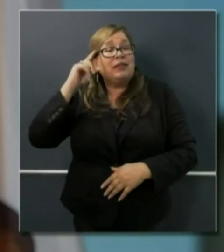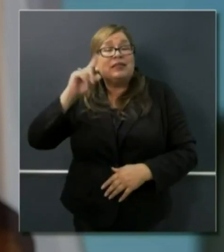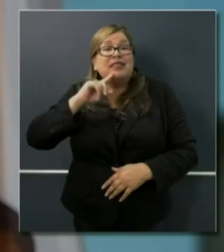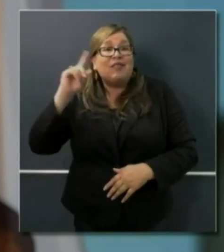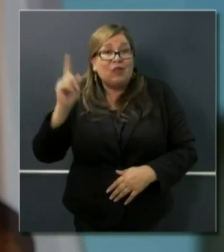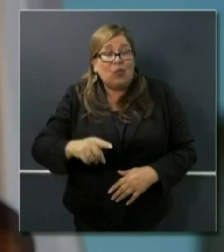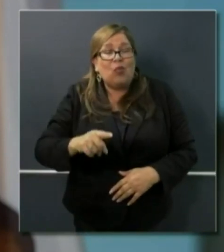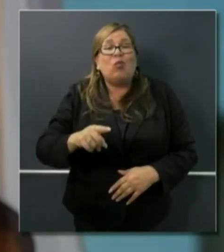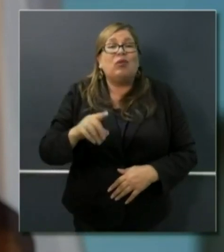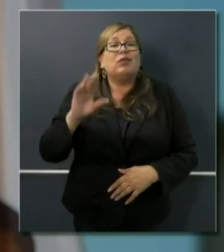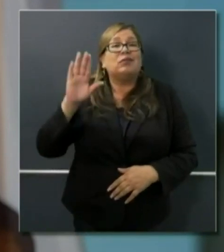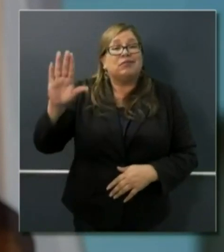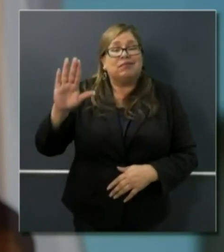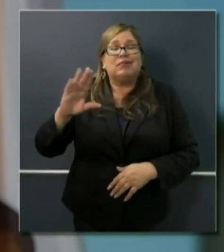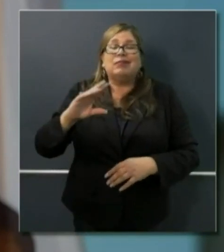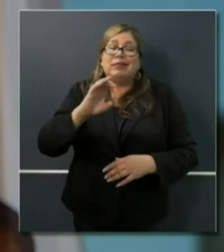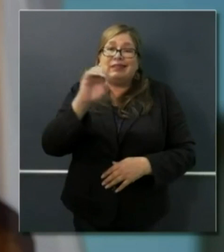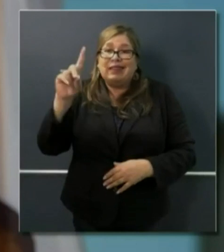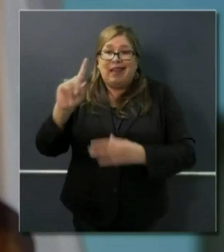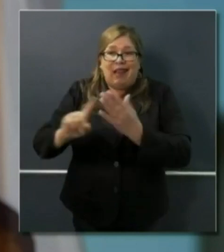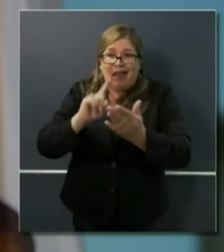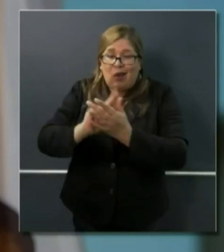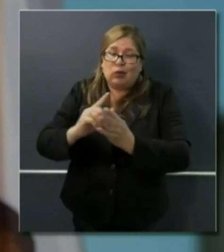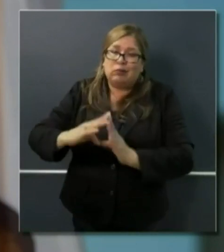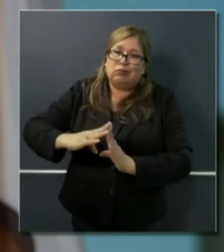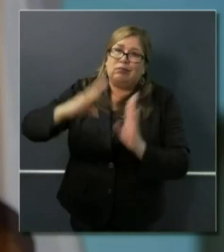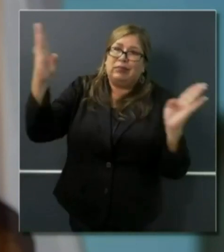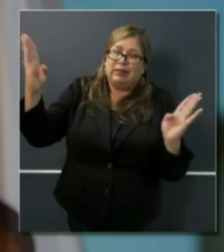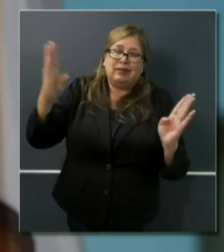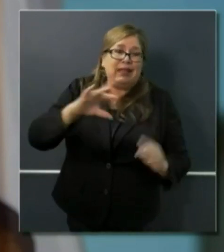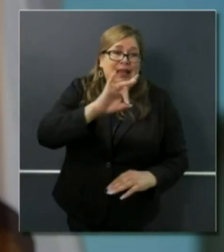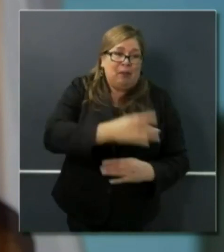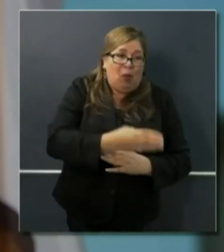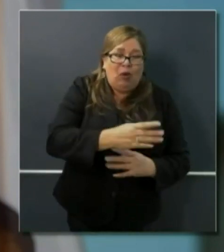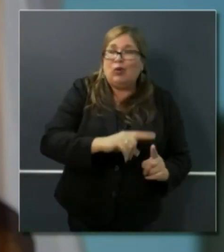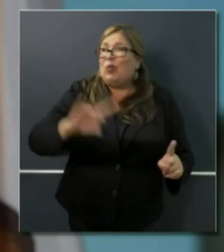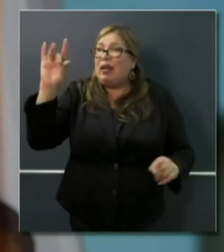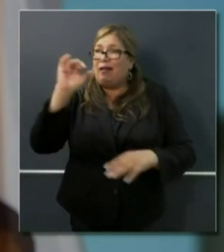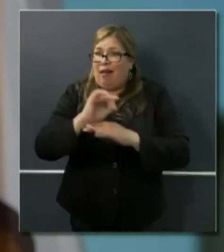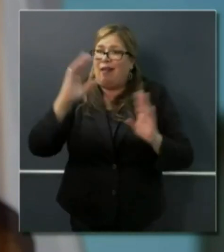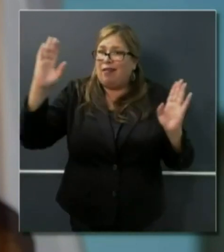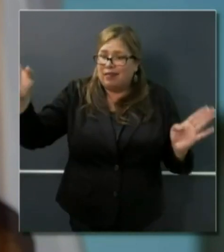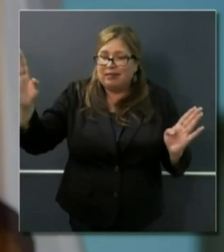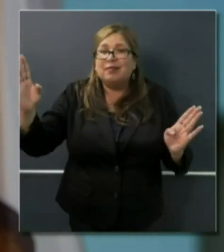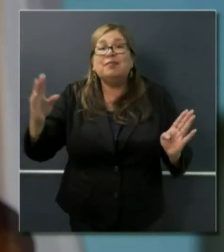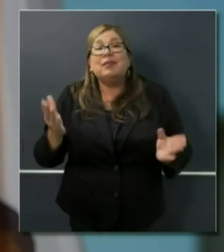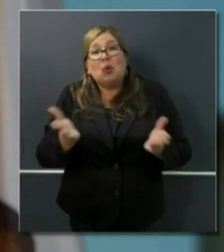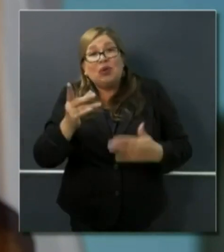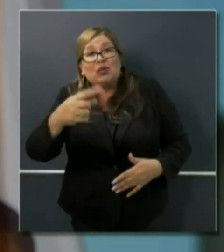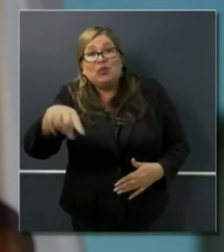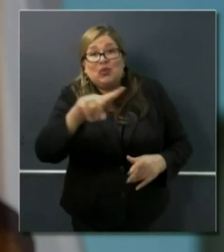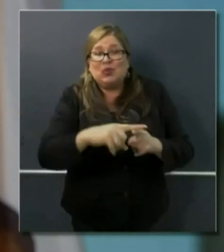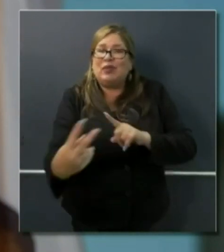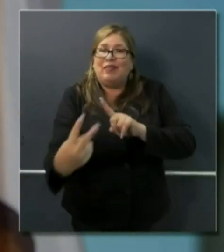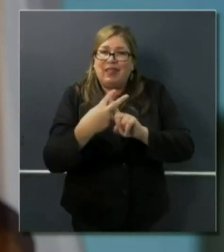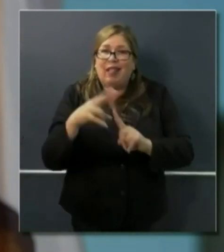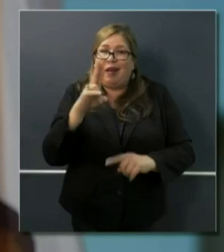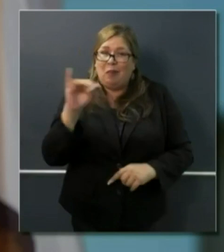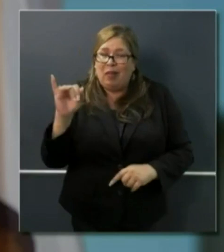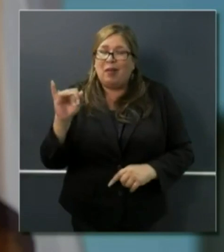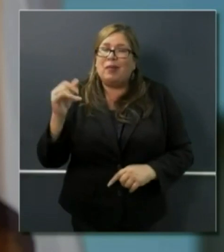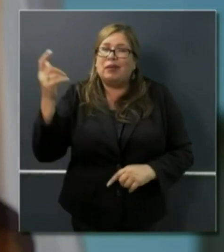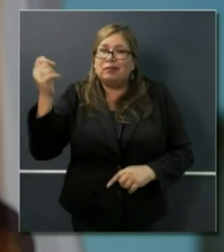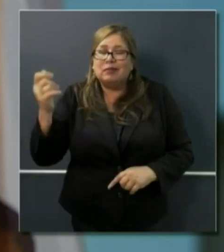Monday. Extend our ability to process even more checks. Let's encourage people to fill out the unemployment insurance forms, let